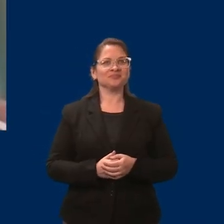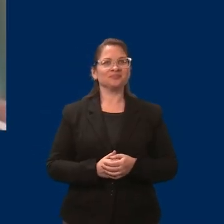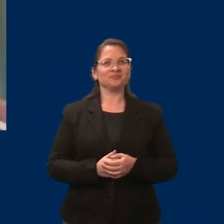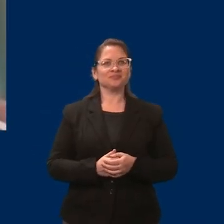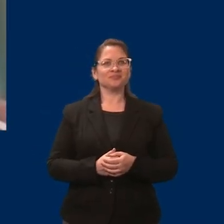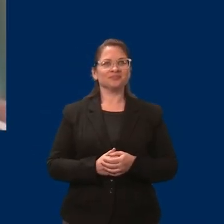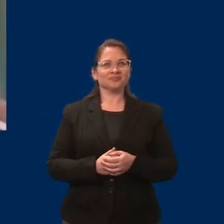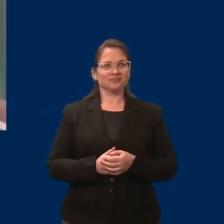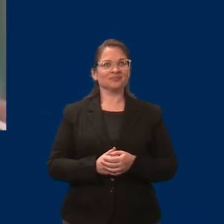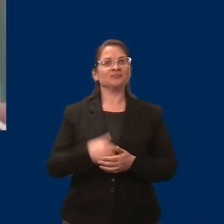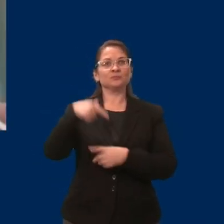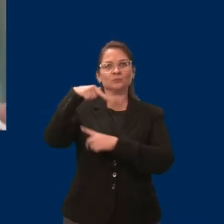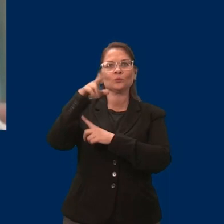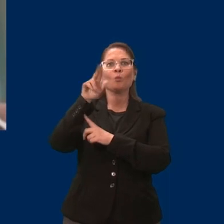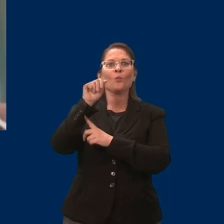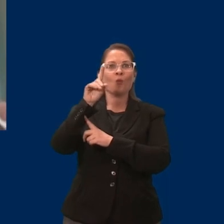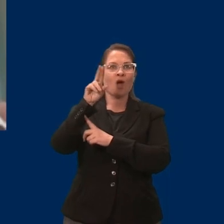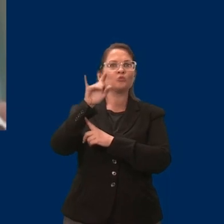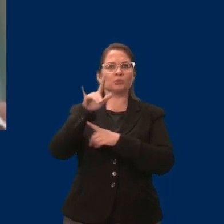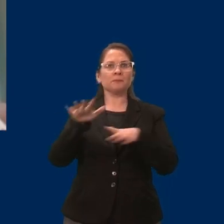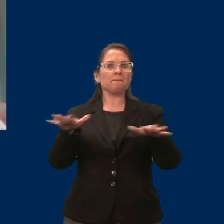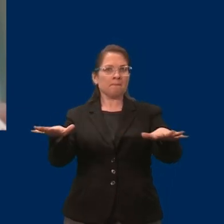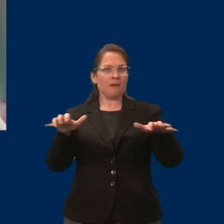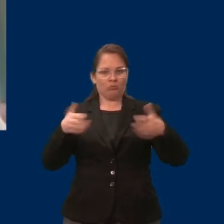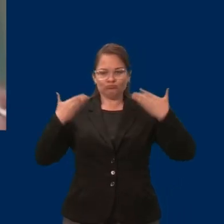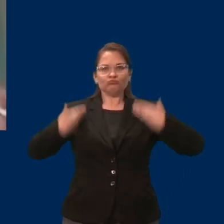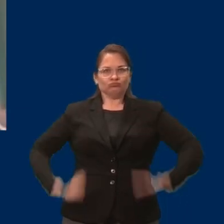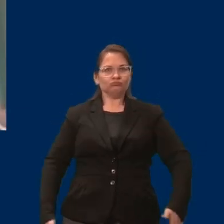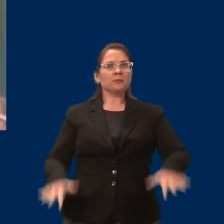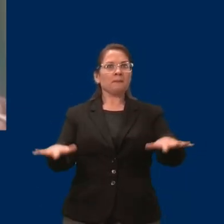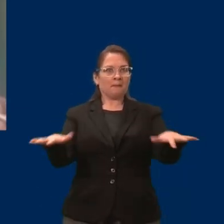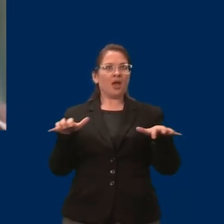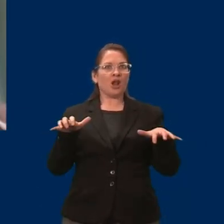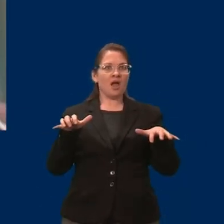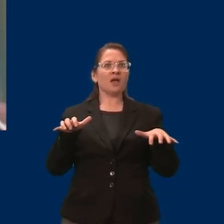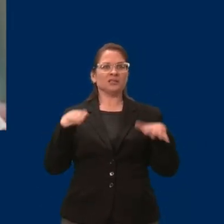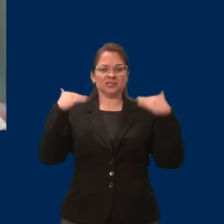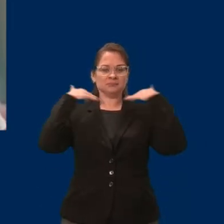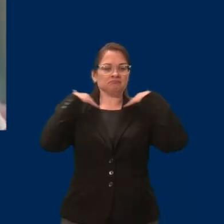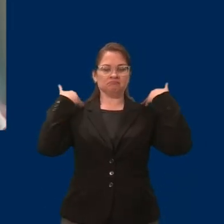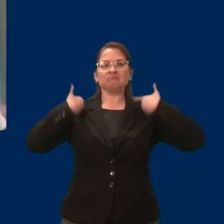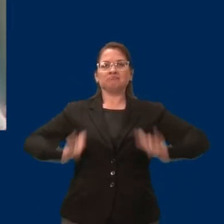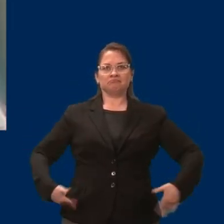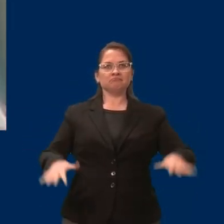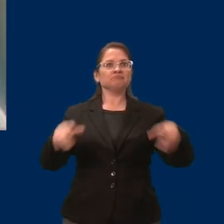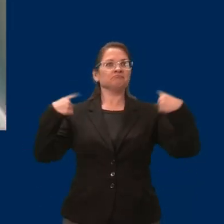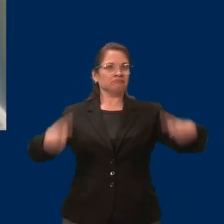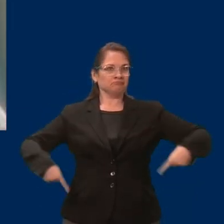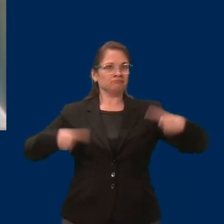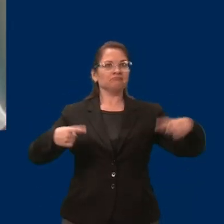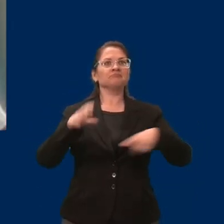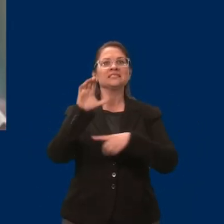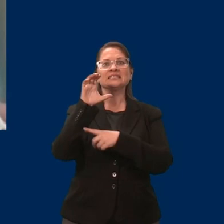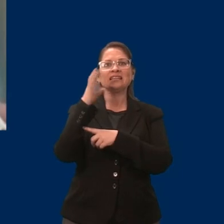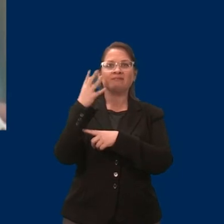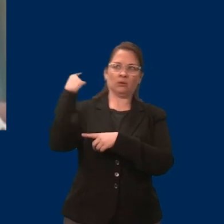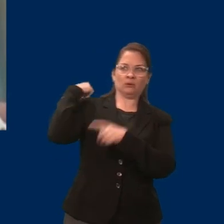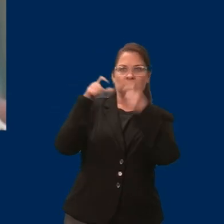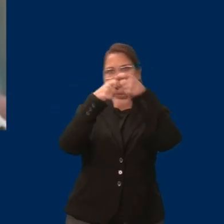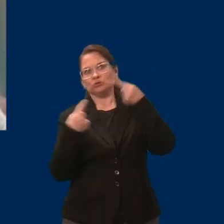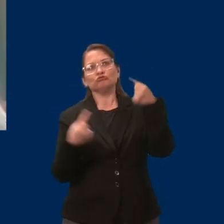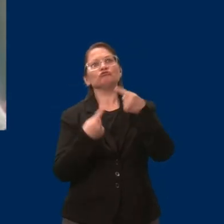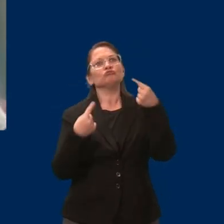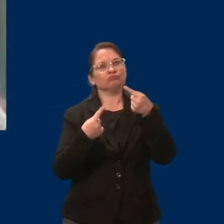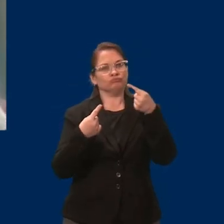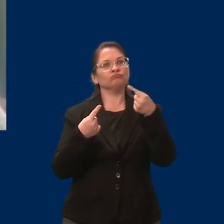spinal cord injury 11 and a half years ago. I'm a C4 quad, which means I have a hard time moving my arms and hands and legs and body.